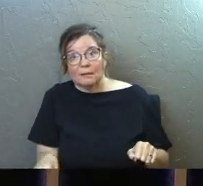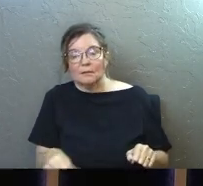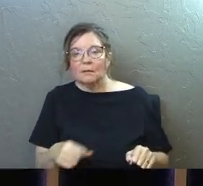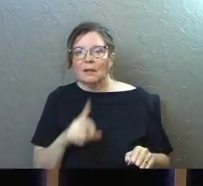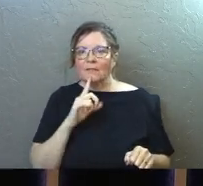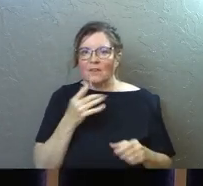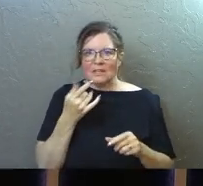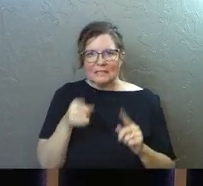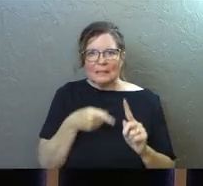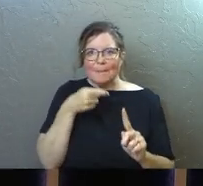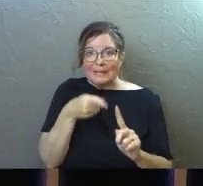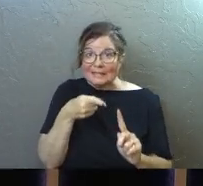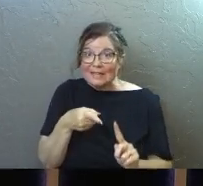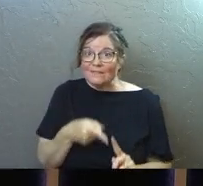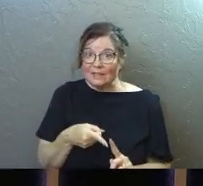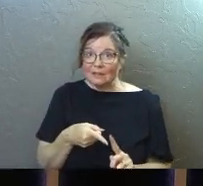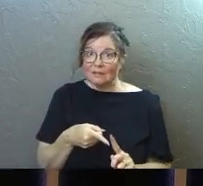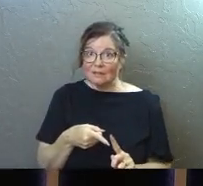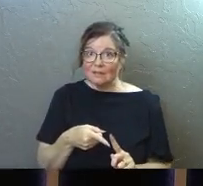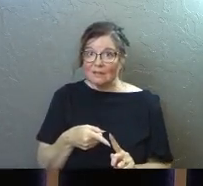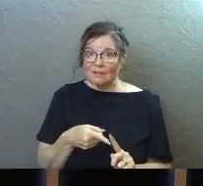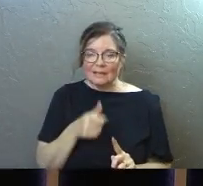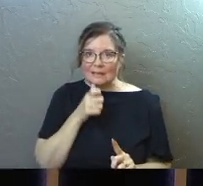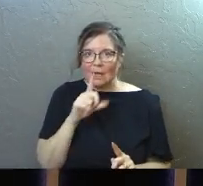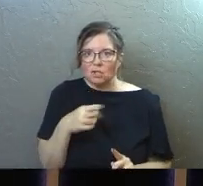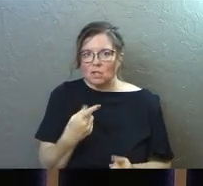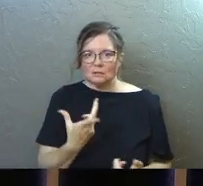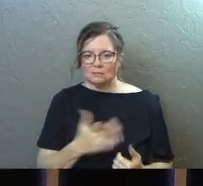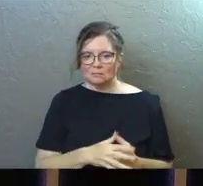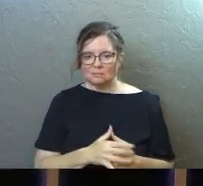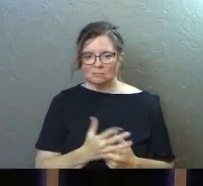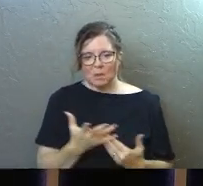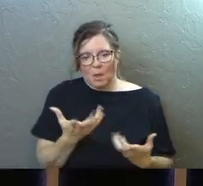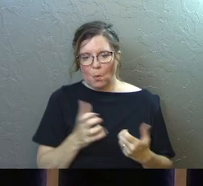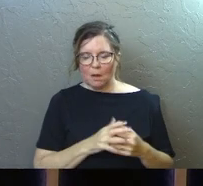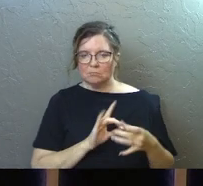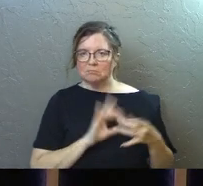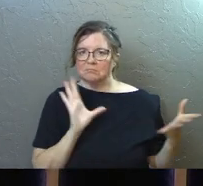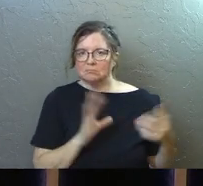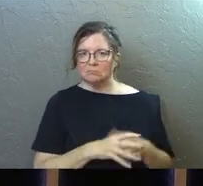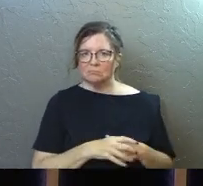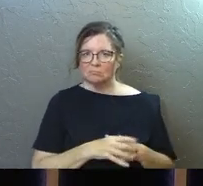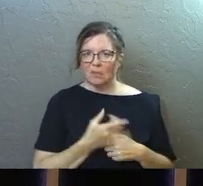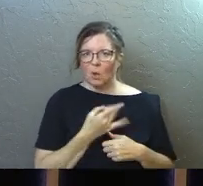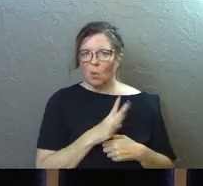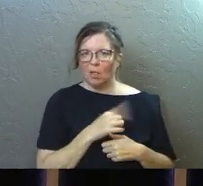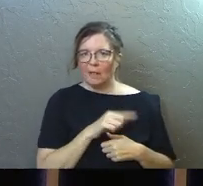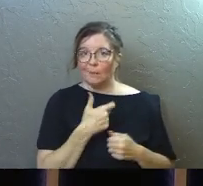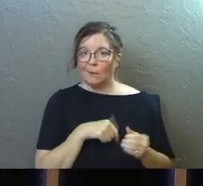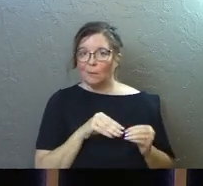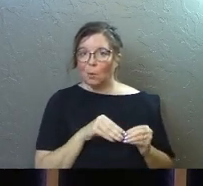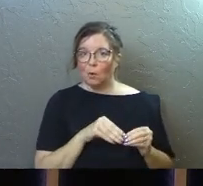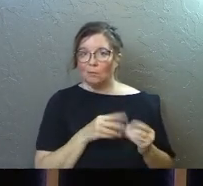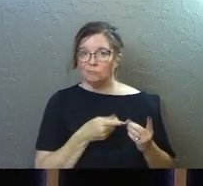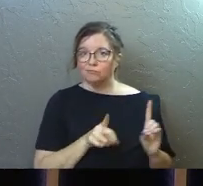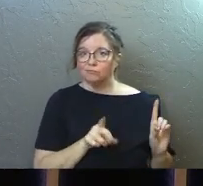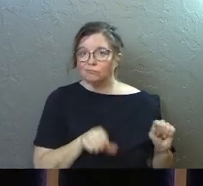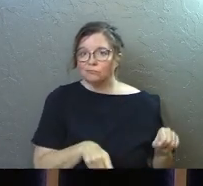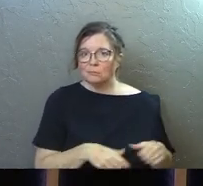there's, there's very specific, but it's not just, you know, I don't like them anymore.